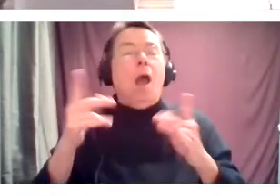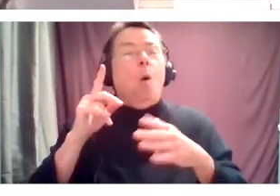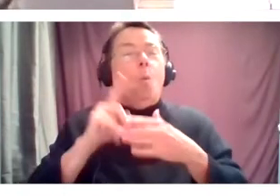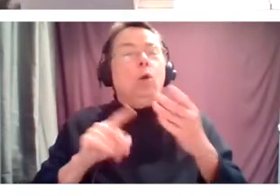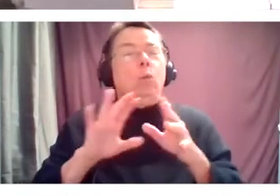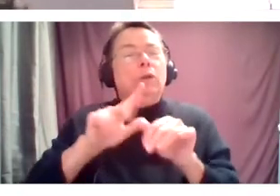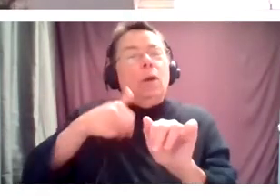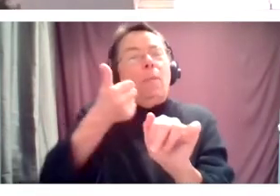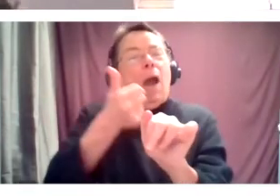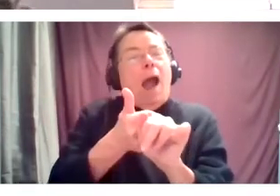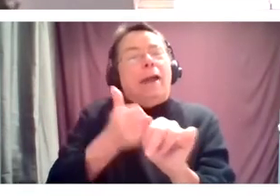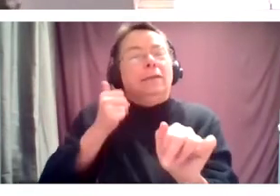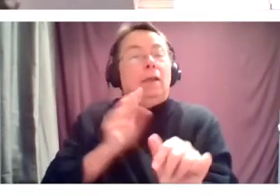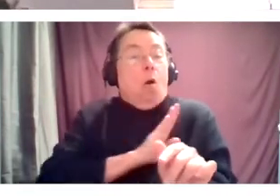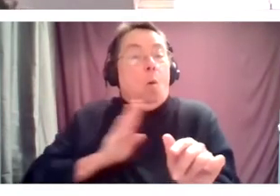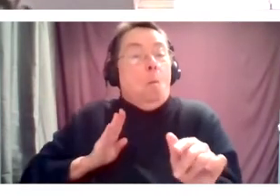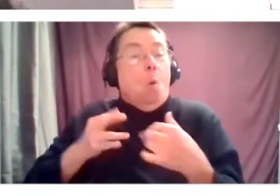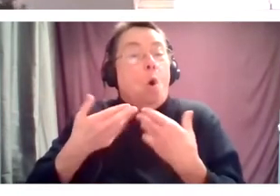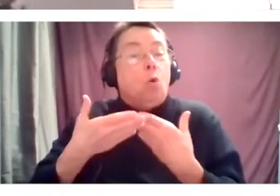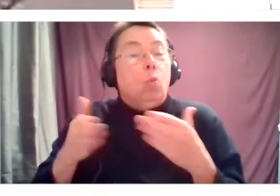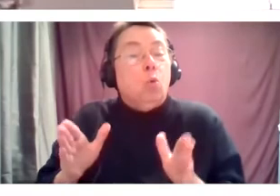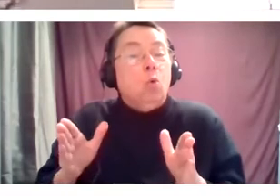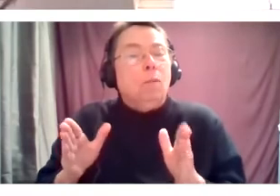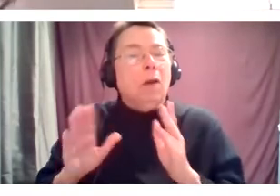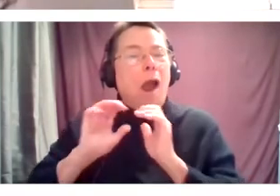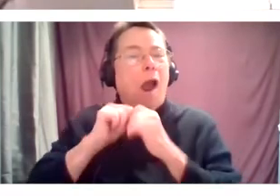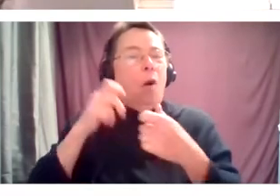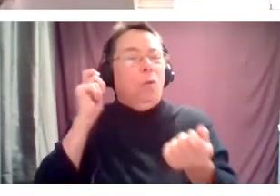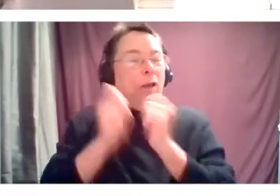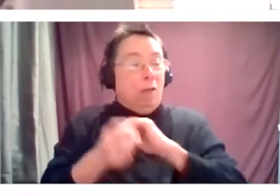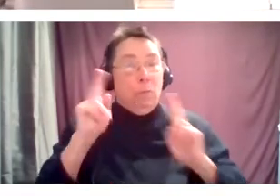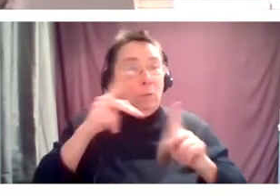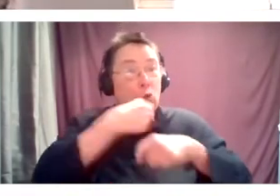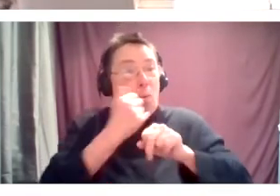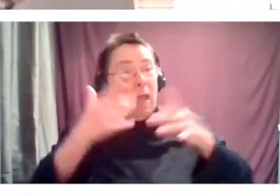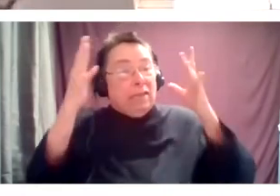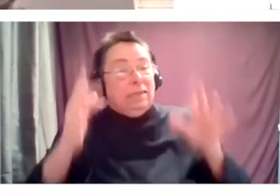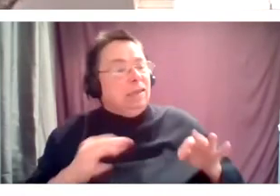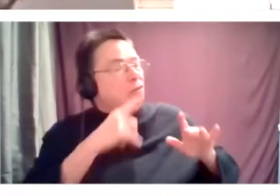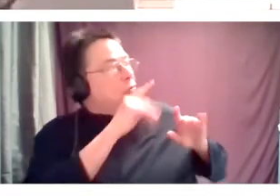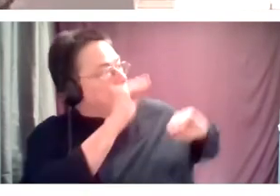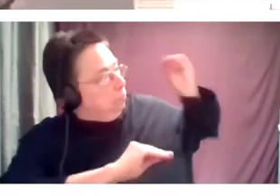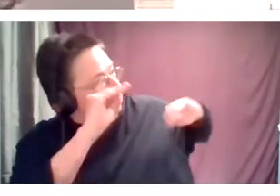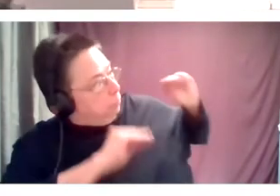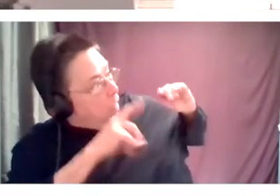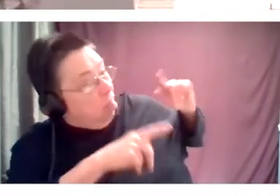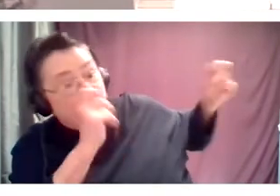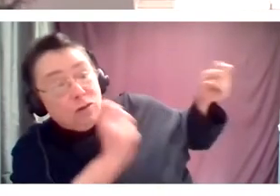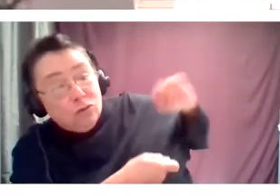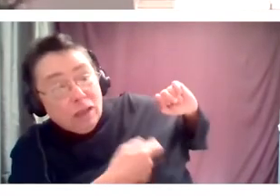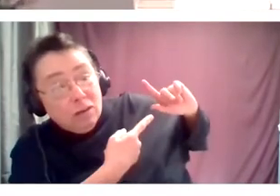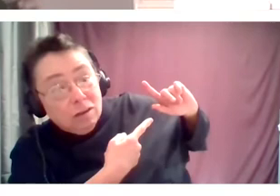boardroom? How are we changing the makeup of the people who are making decisions for the organization? And like that is, if we're